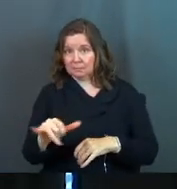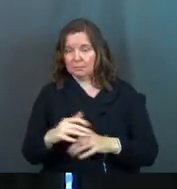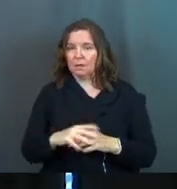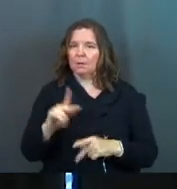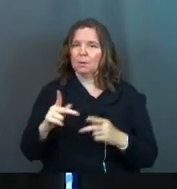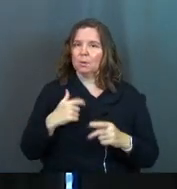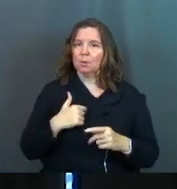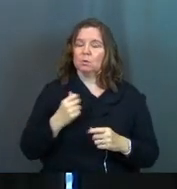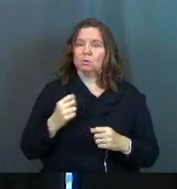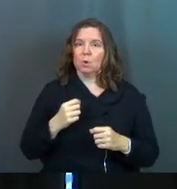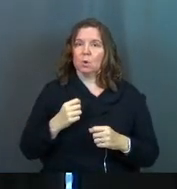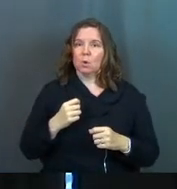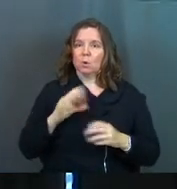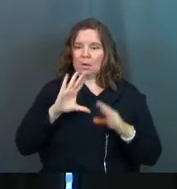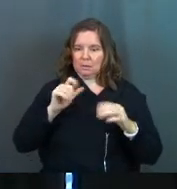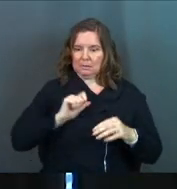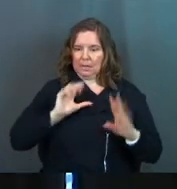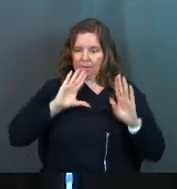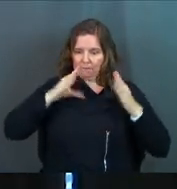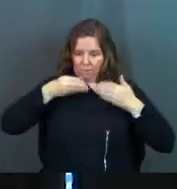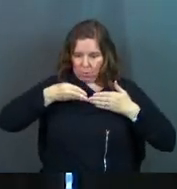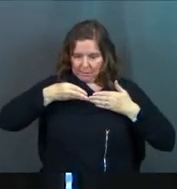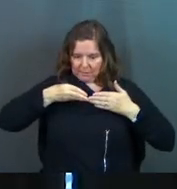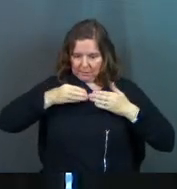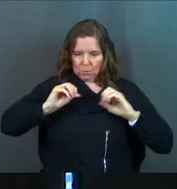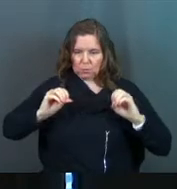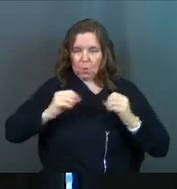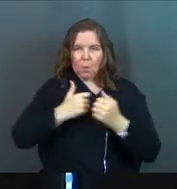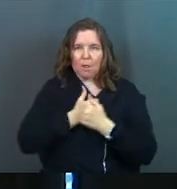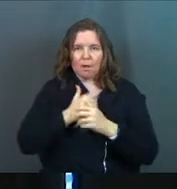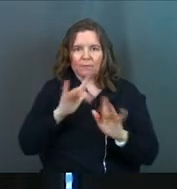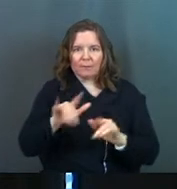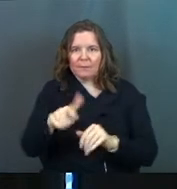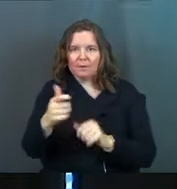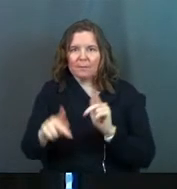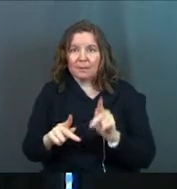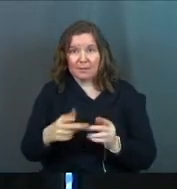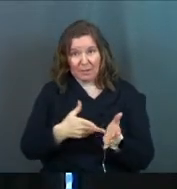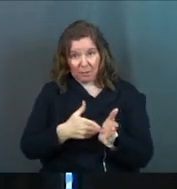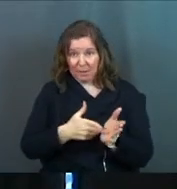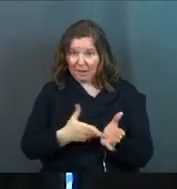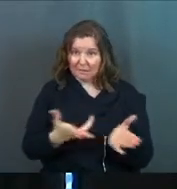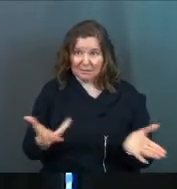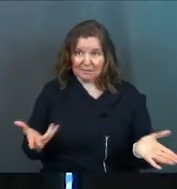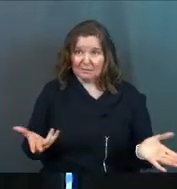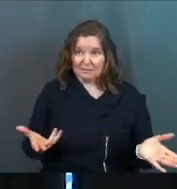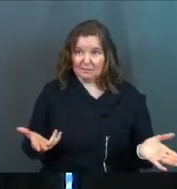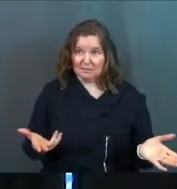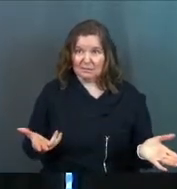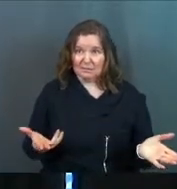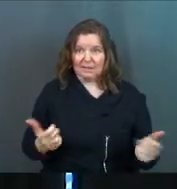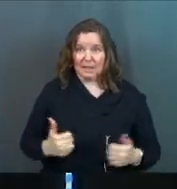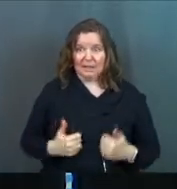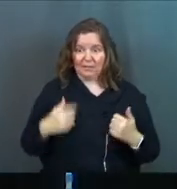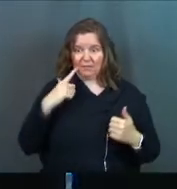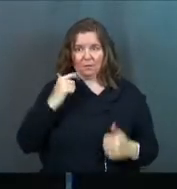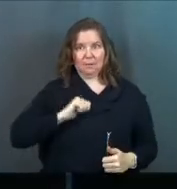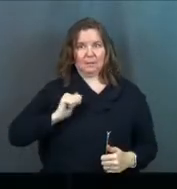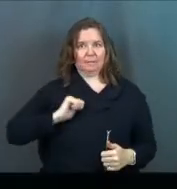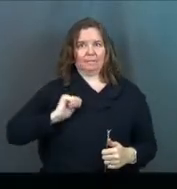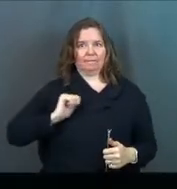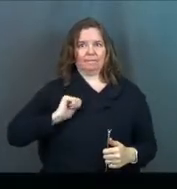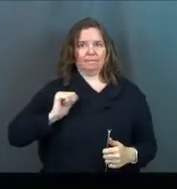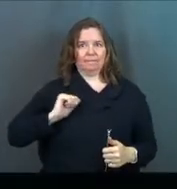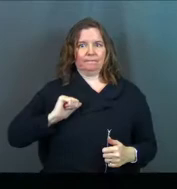was people who were so self-focused and there was no compassion there. Can we be honest about this? Living for themselves.